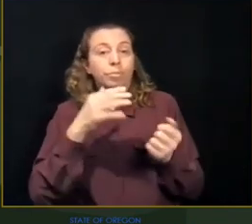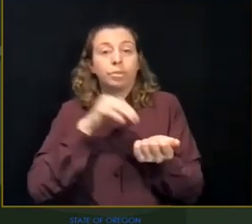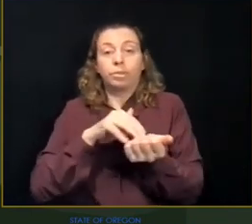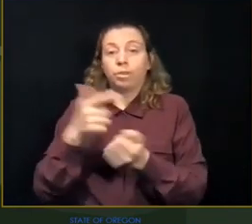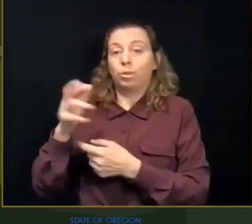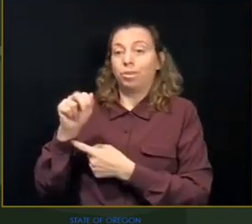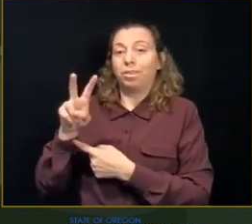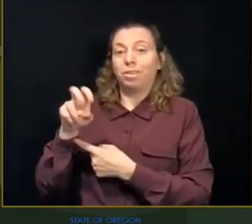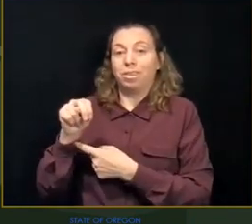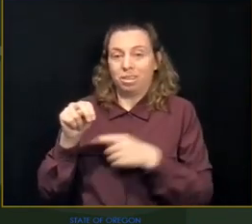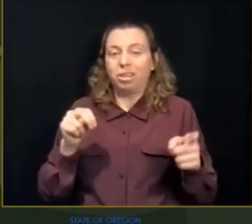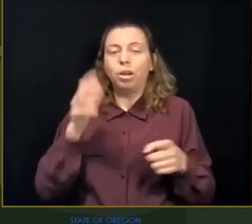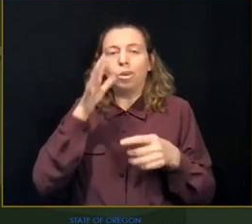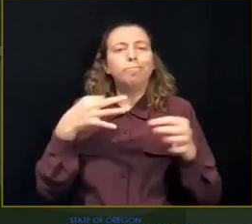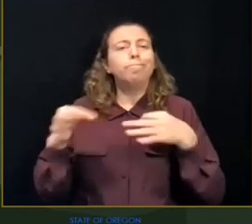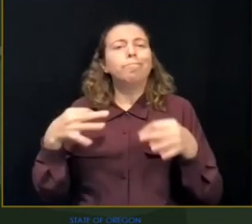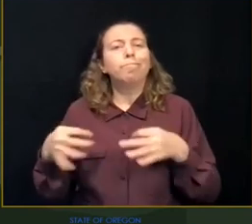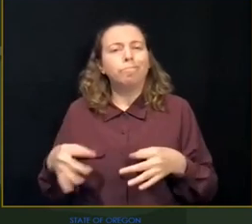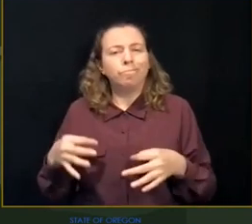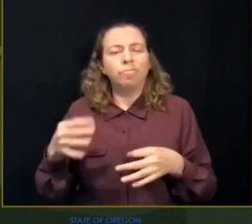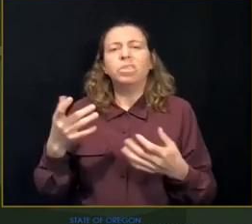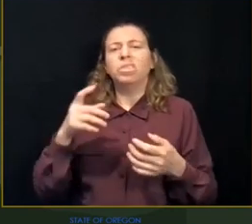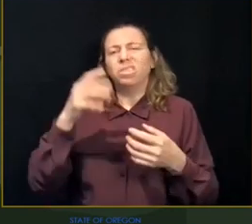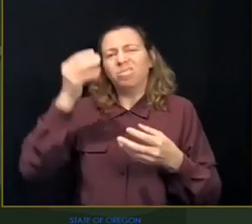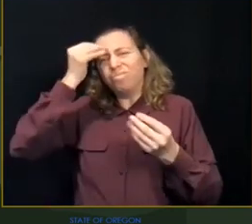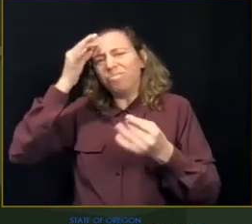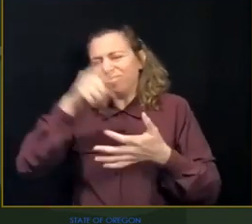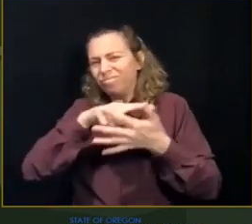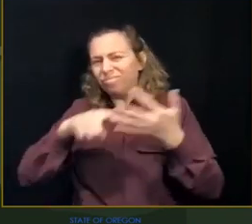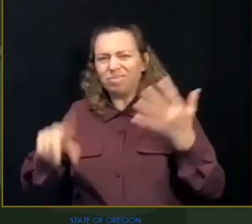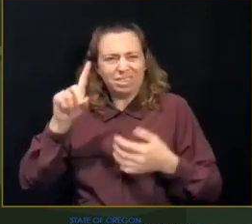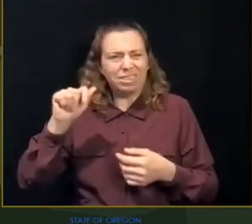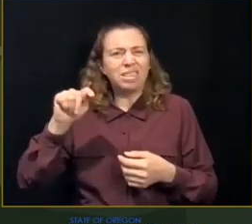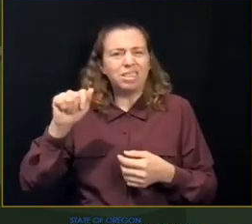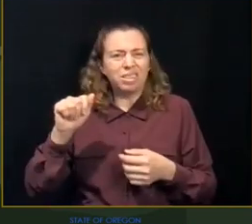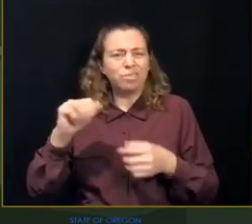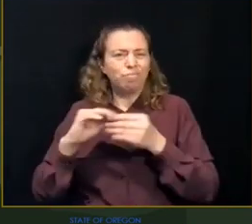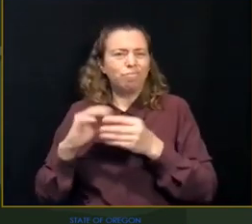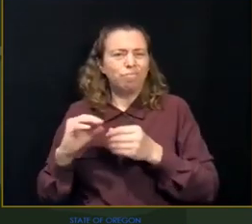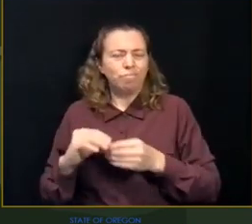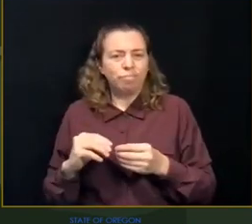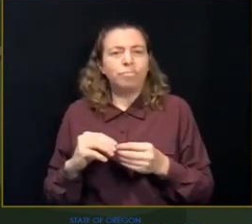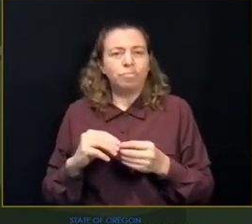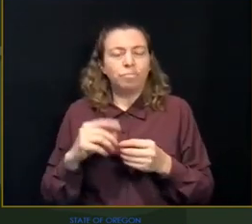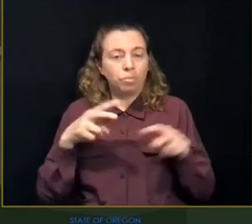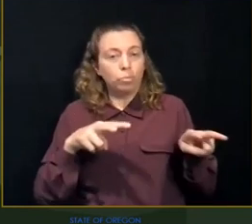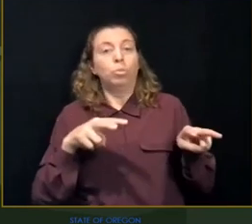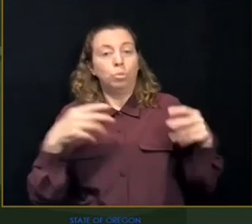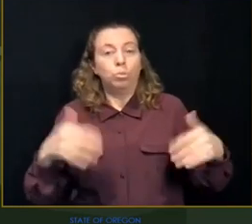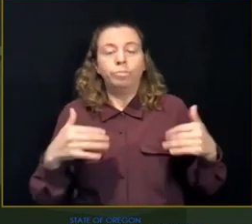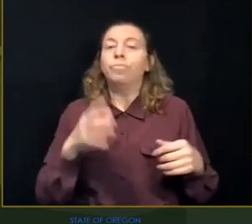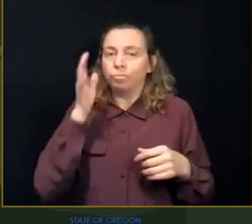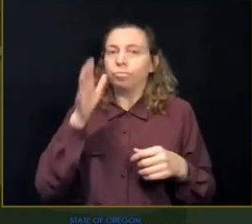eye-opening. And I recognize that this puts many Oregon businesses and working families in a difficult